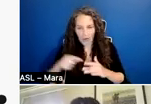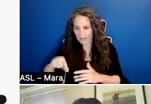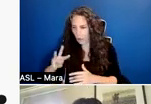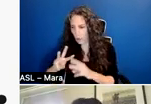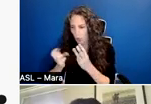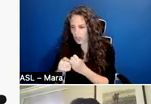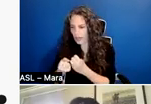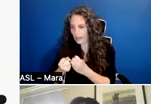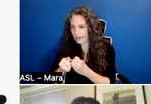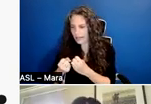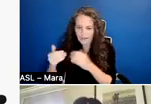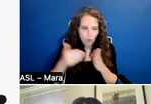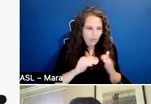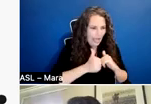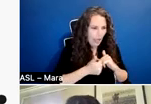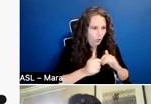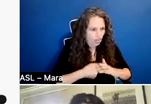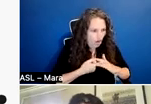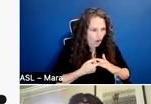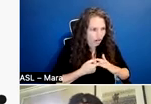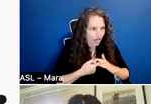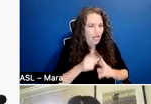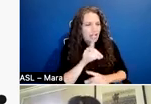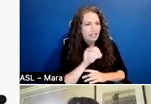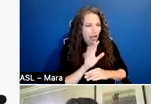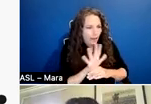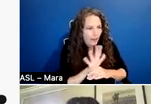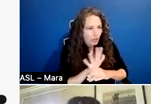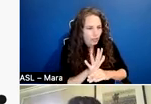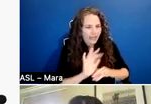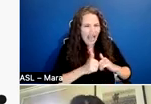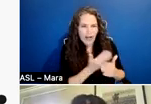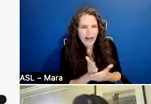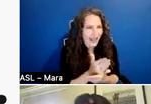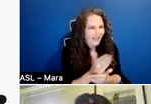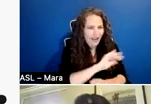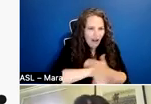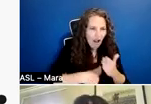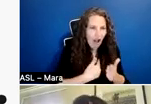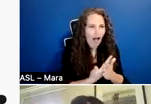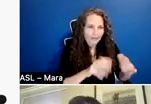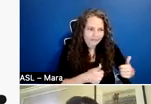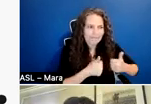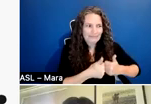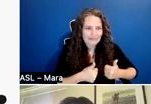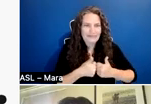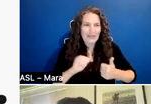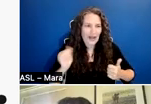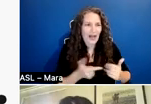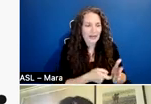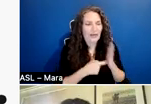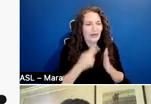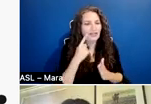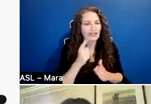documentary and how to kind of begin to navigate all of the various things that are required for filmmaking. Before we get started, I would like to